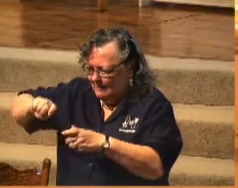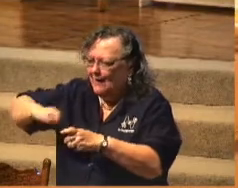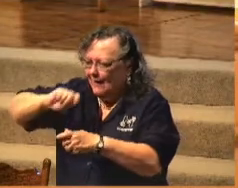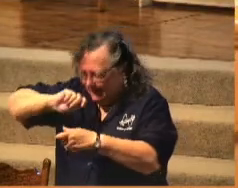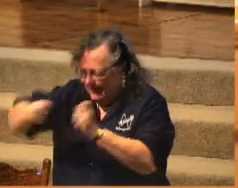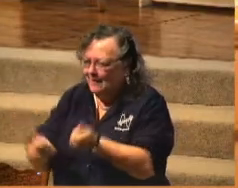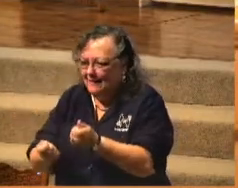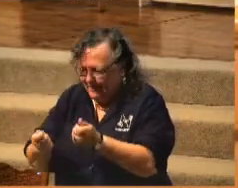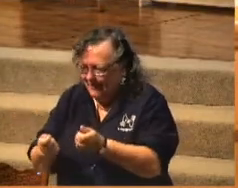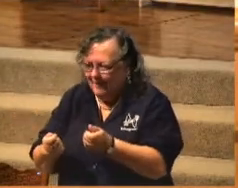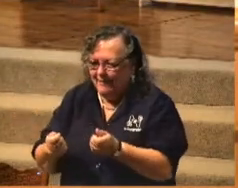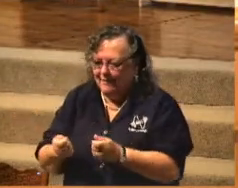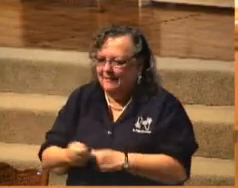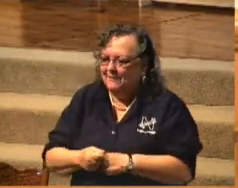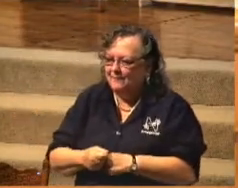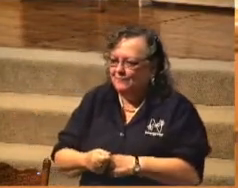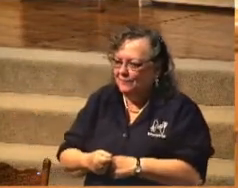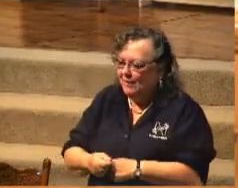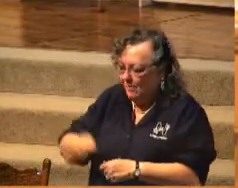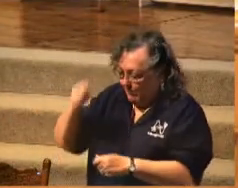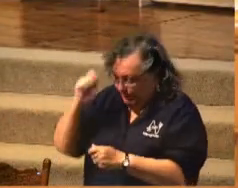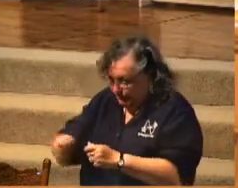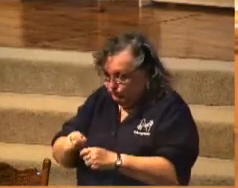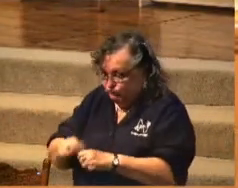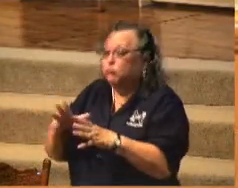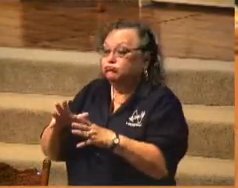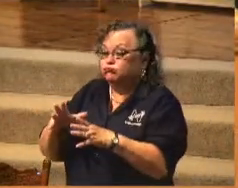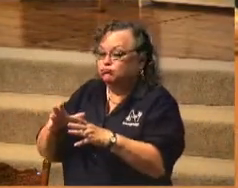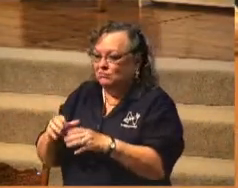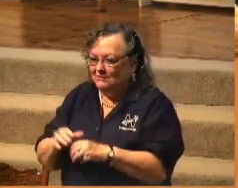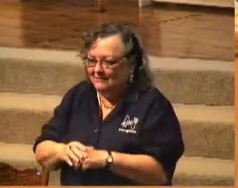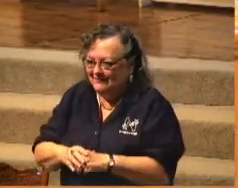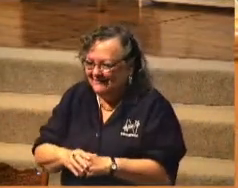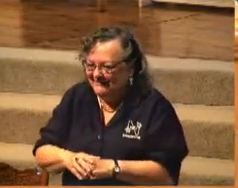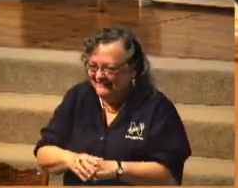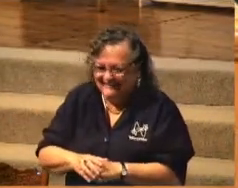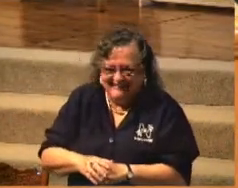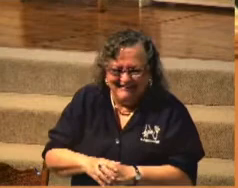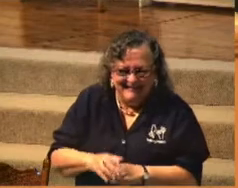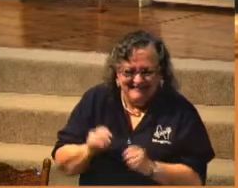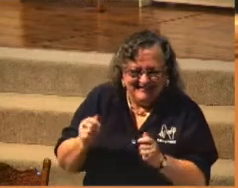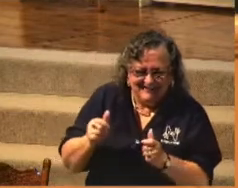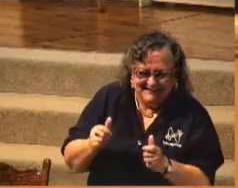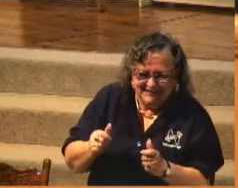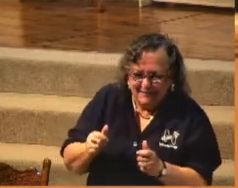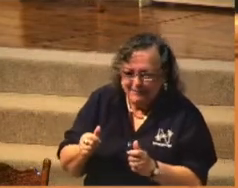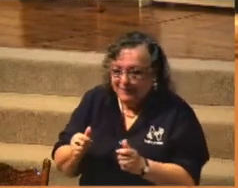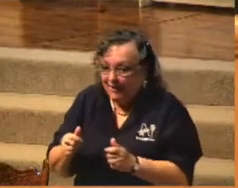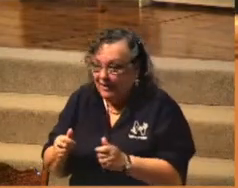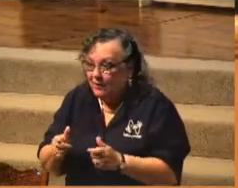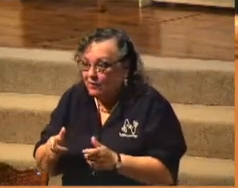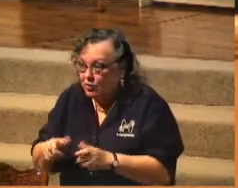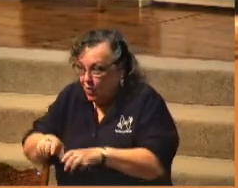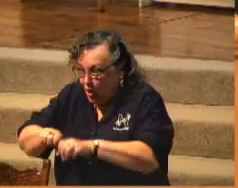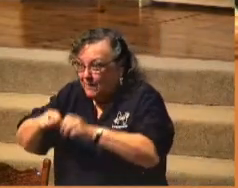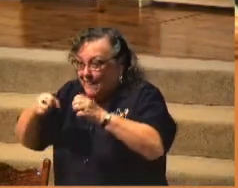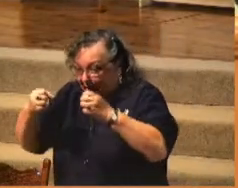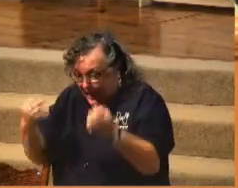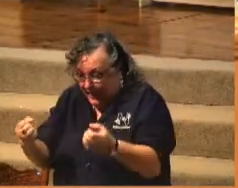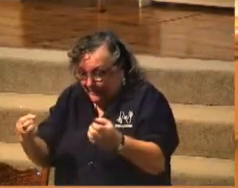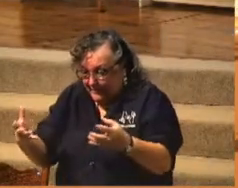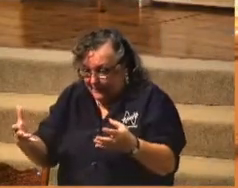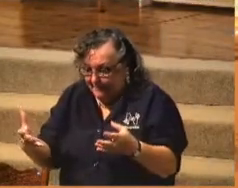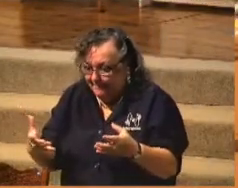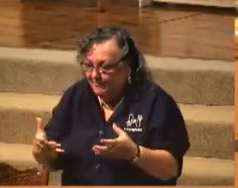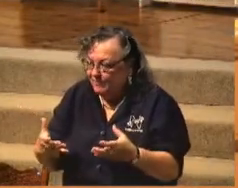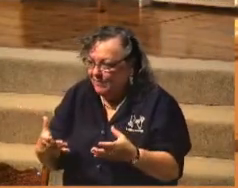You know, the edge of the spoon and things, and boom, you know, plastique, you know. But you open that thing up, and then